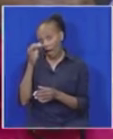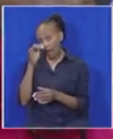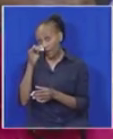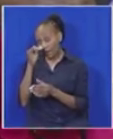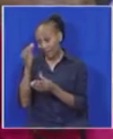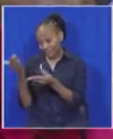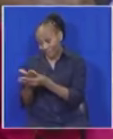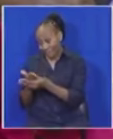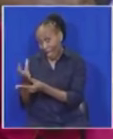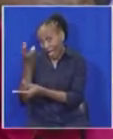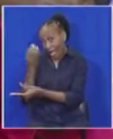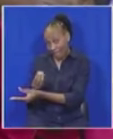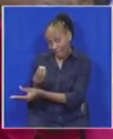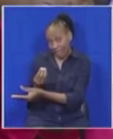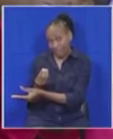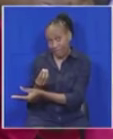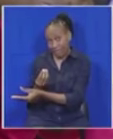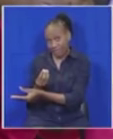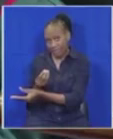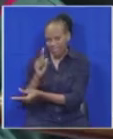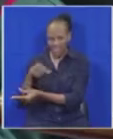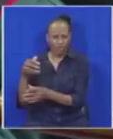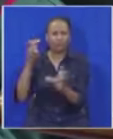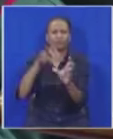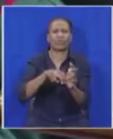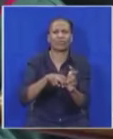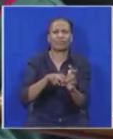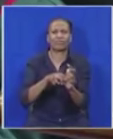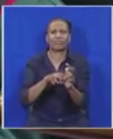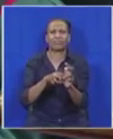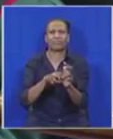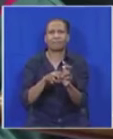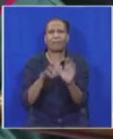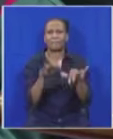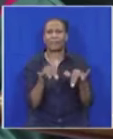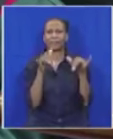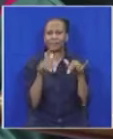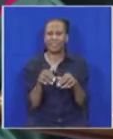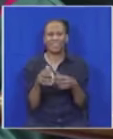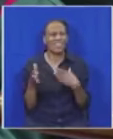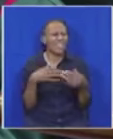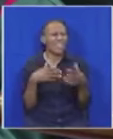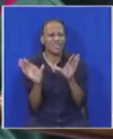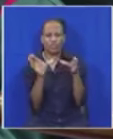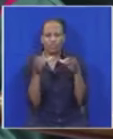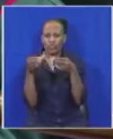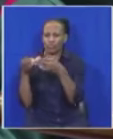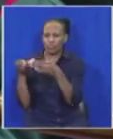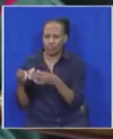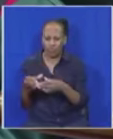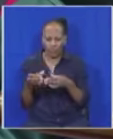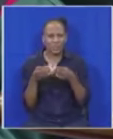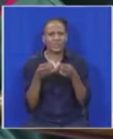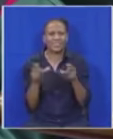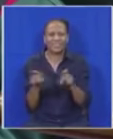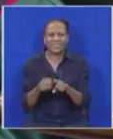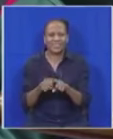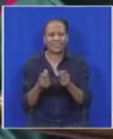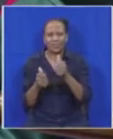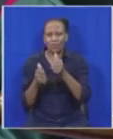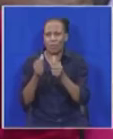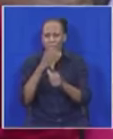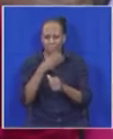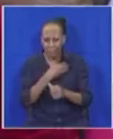Constitutional Court, it doesn't matter whether it's NCOP, doesn't matter whether it's legislature, even a council of councillors